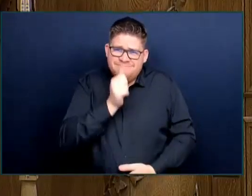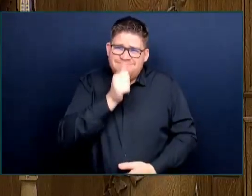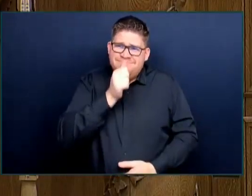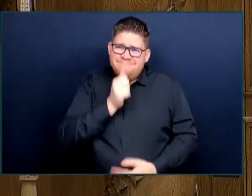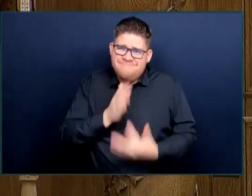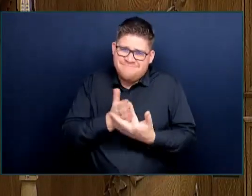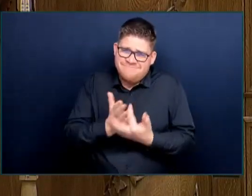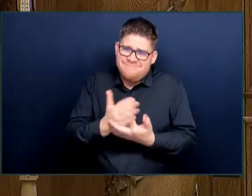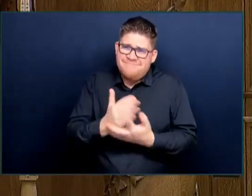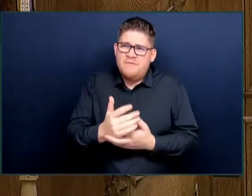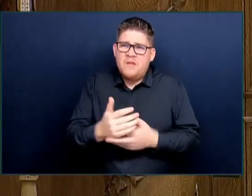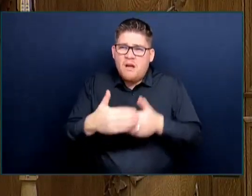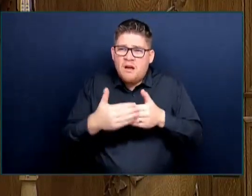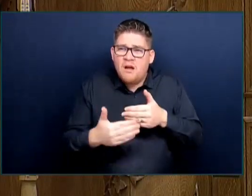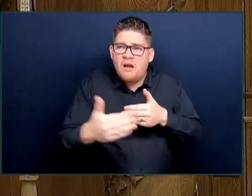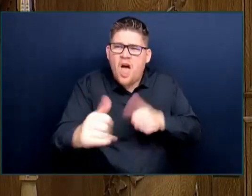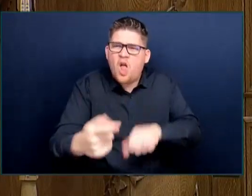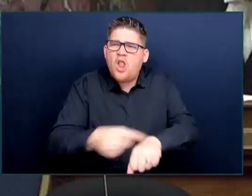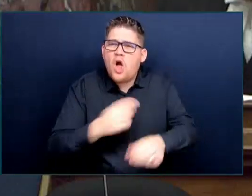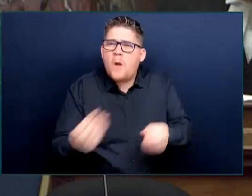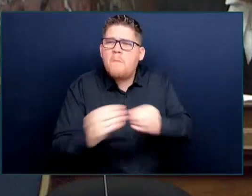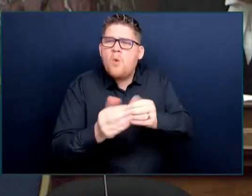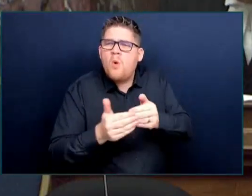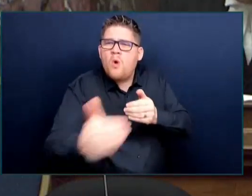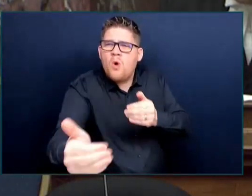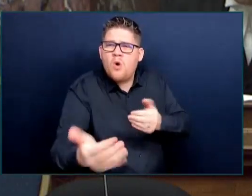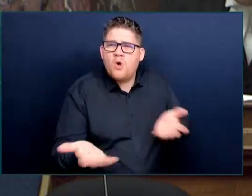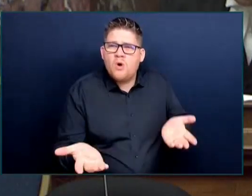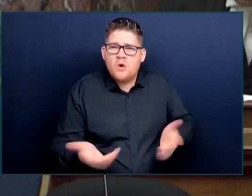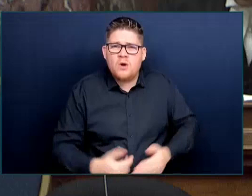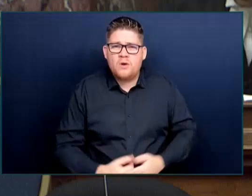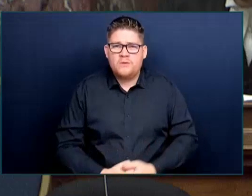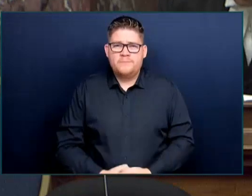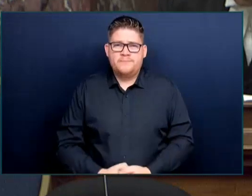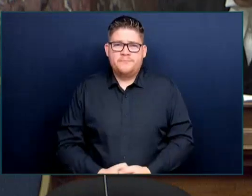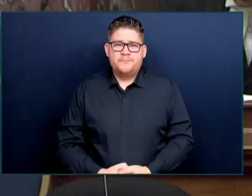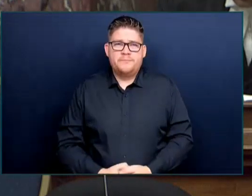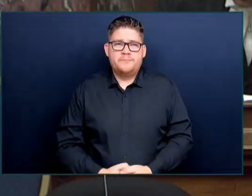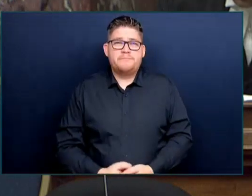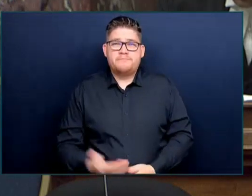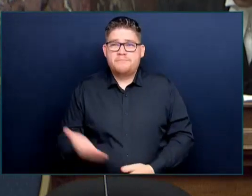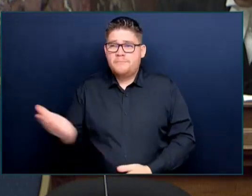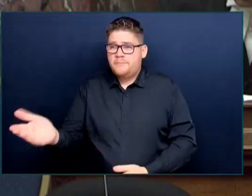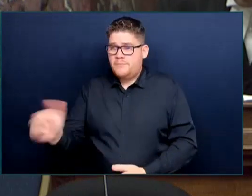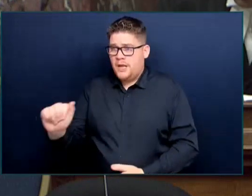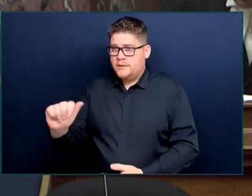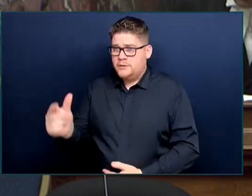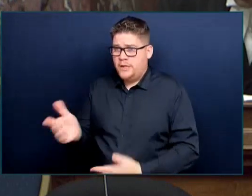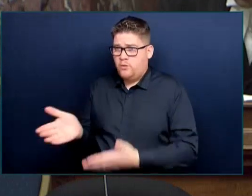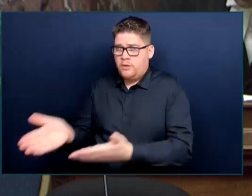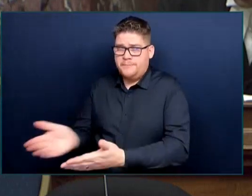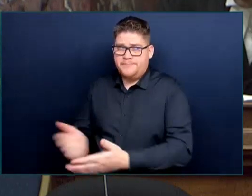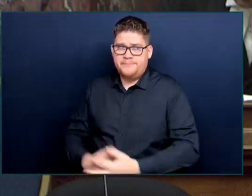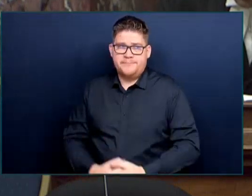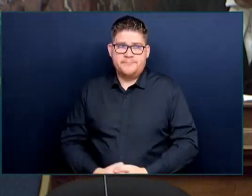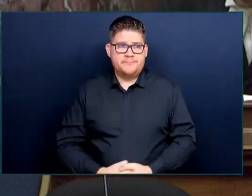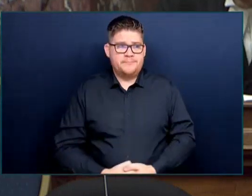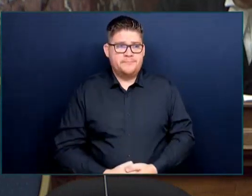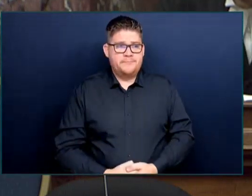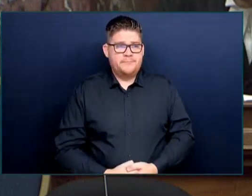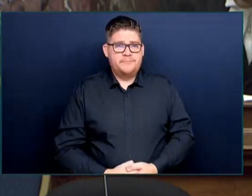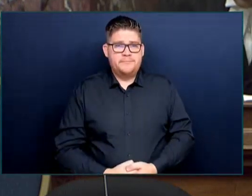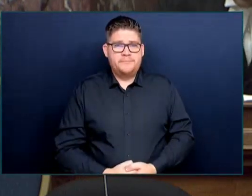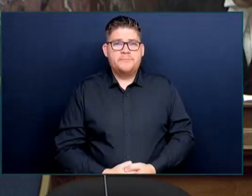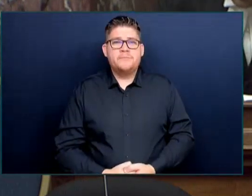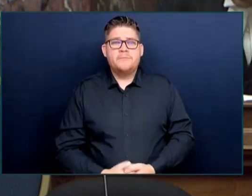The Attorney General. Thanks for the question. When we hear about these acts of racism and violent attacks,